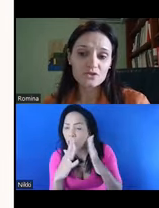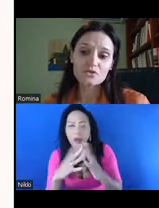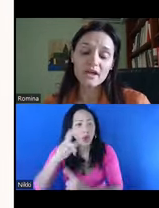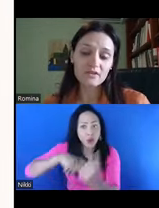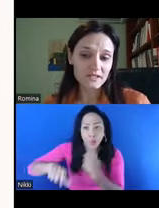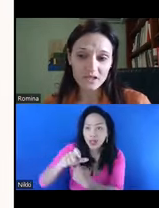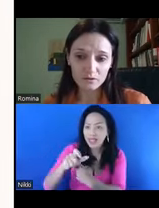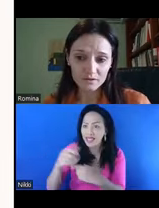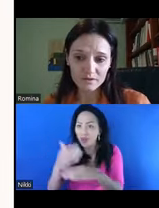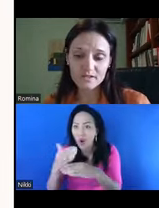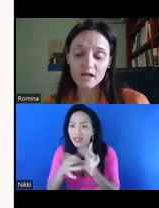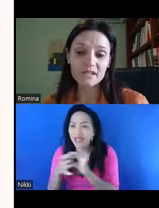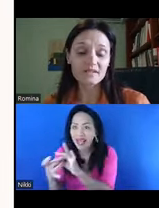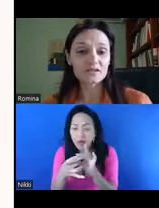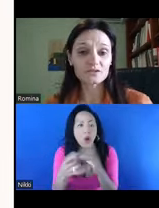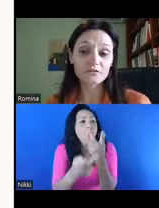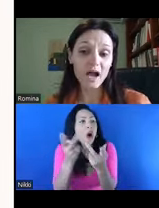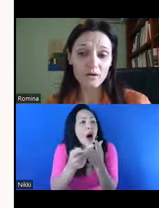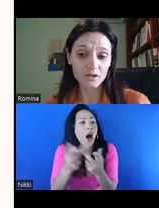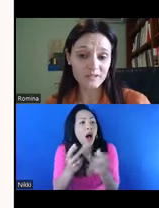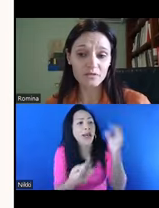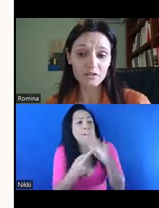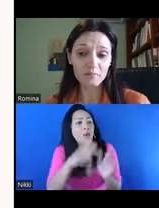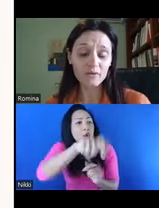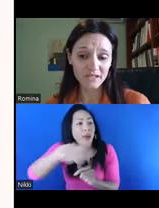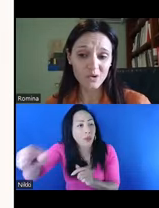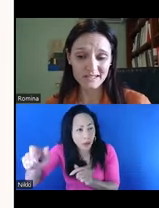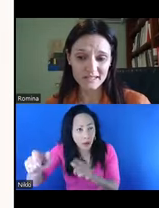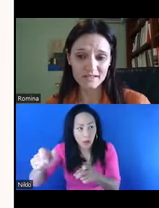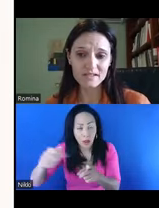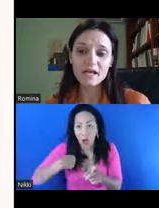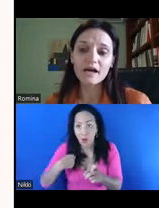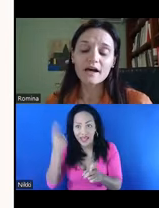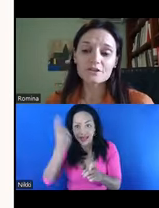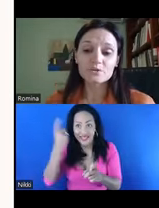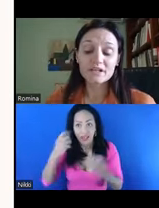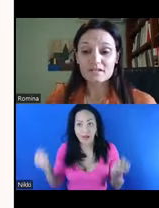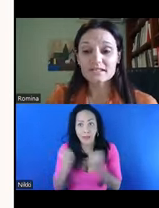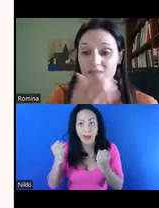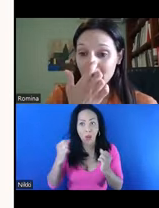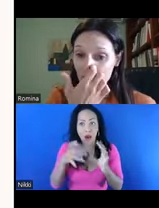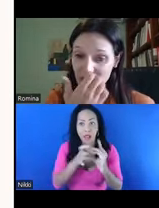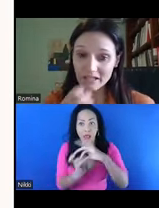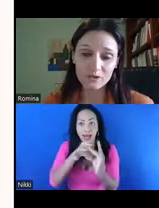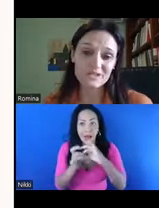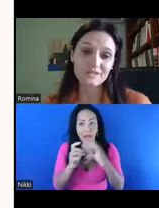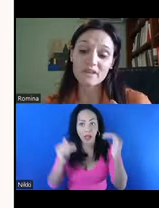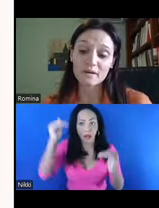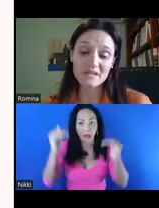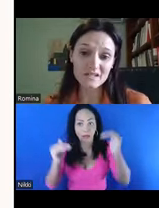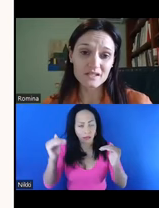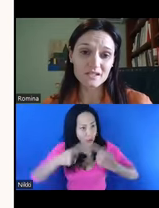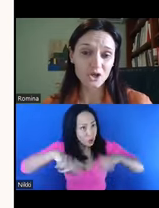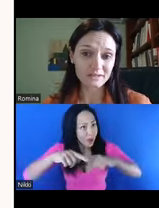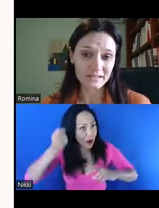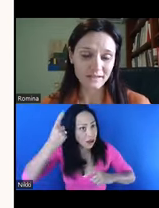organizations, or other stakeholders? Are we considerate of power inequalities? Do we understand how to be inclusive and